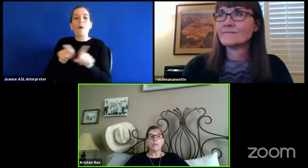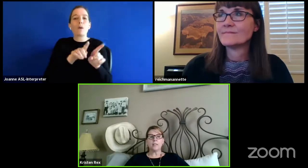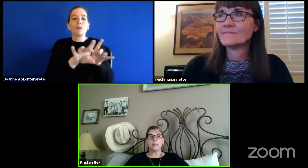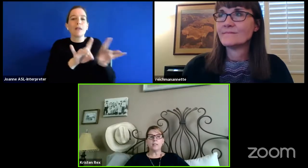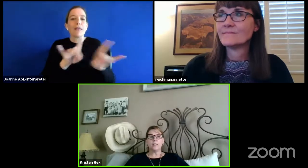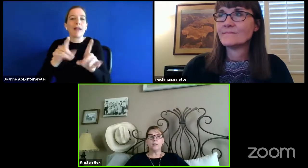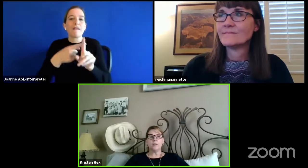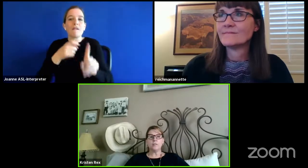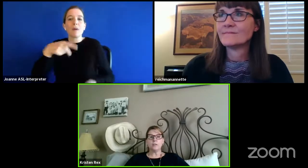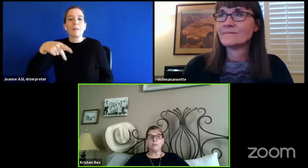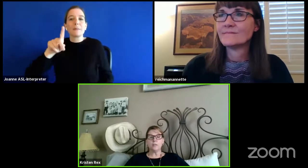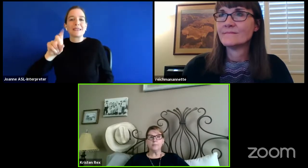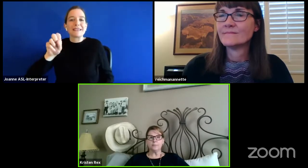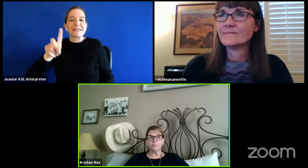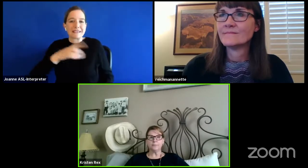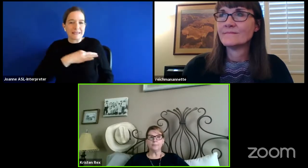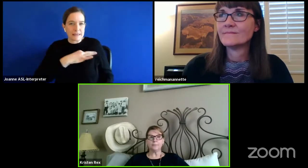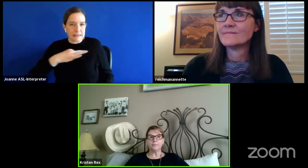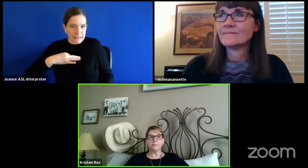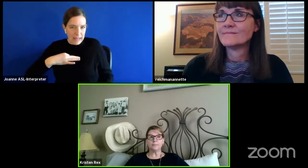We conducted interviews.